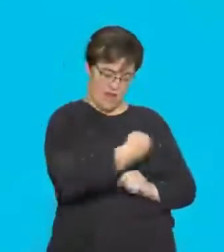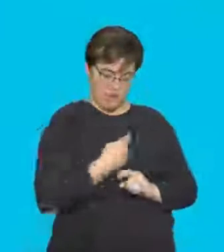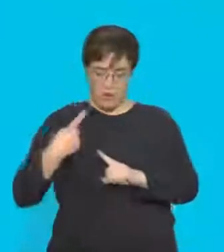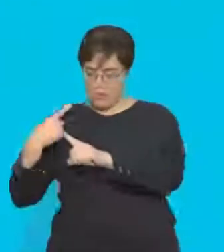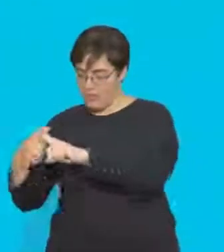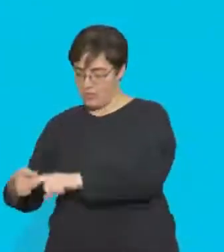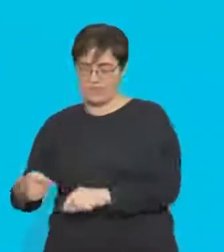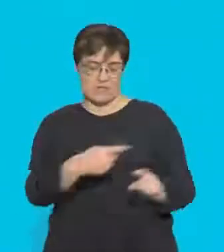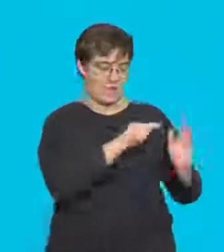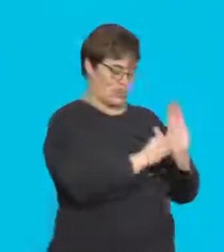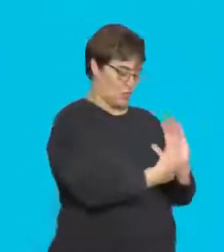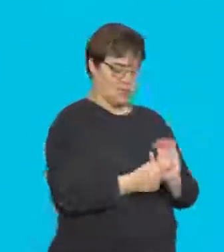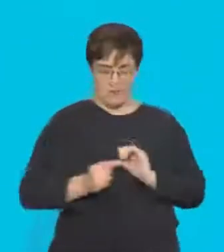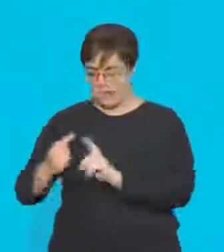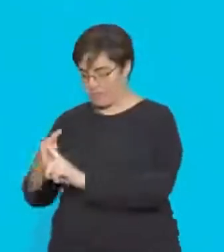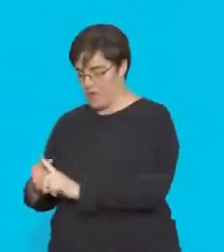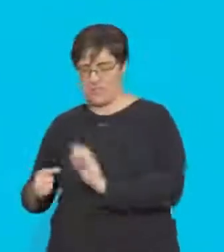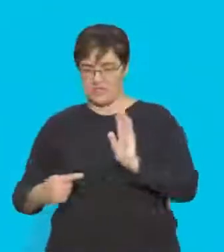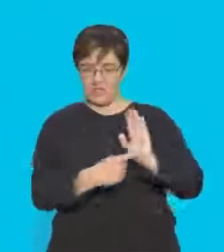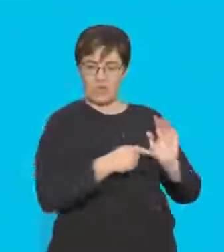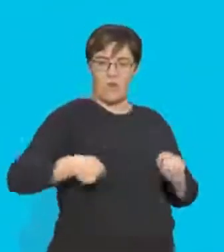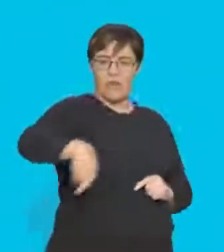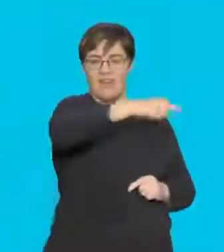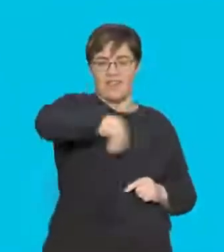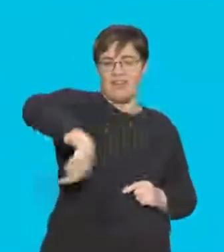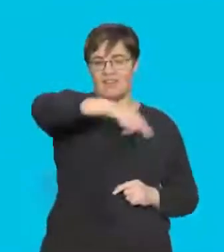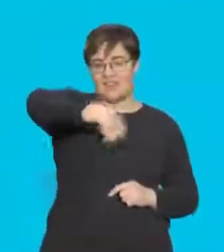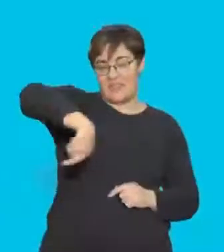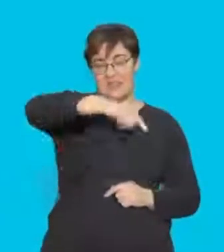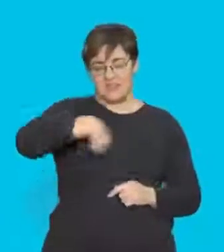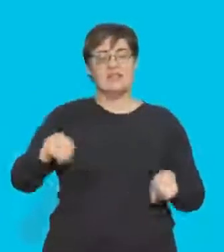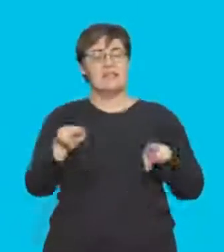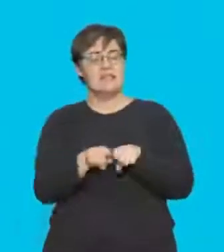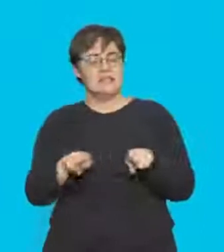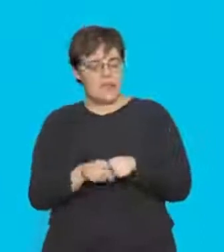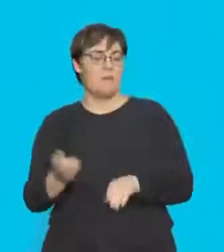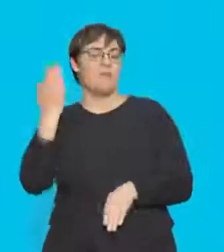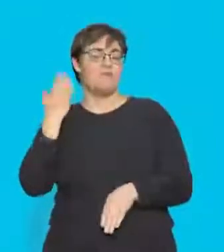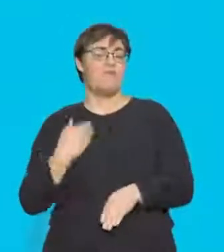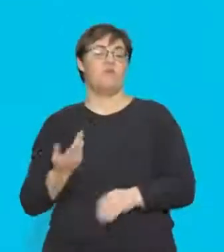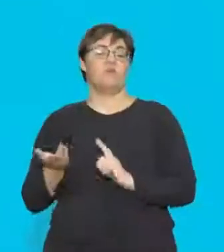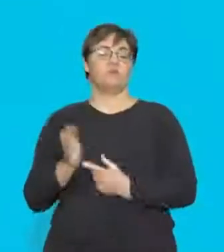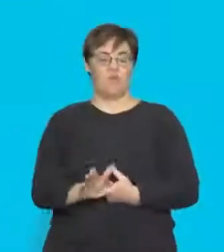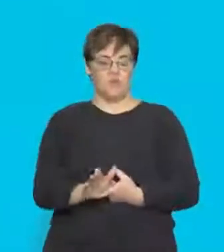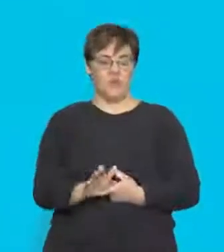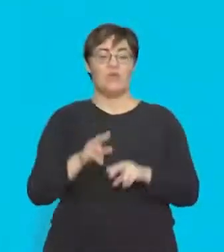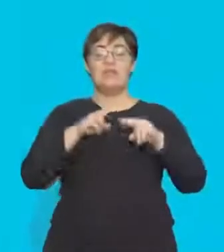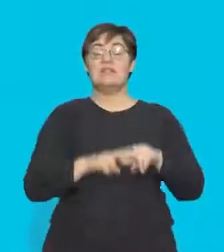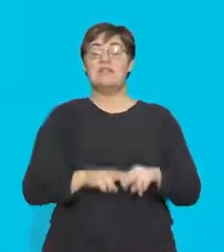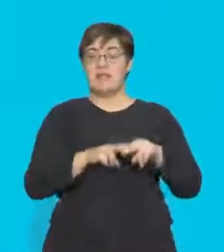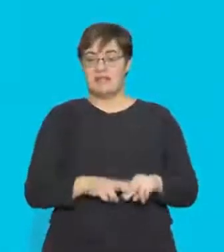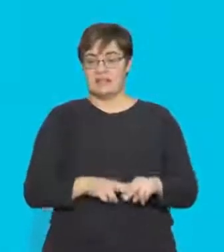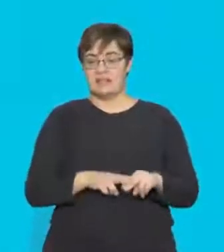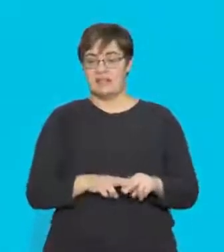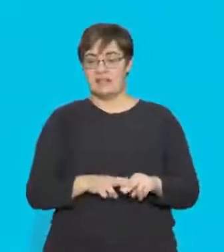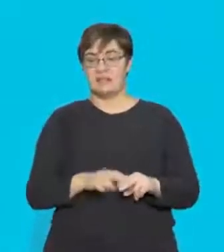magnetic field or the direction of the current. And just like we've shown earlier, it depends